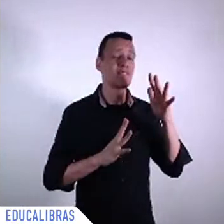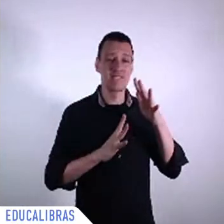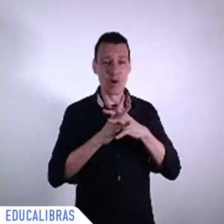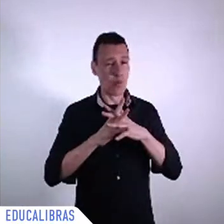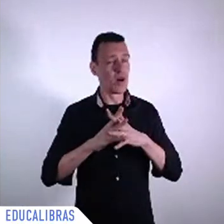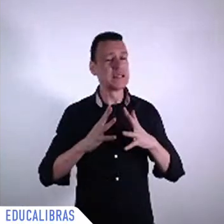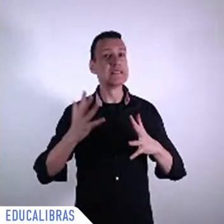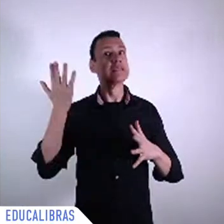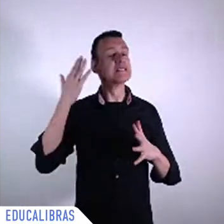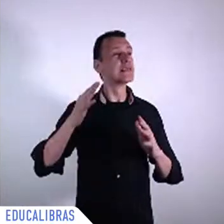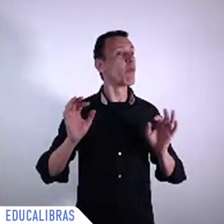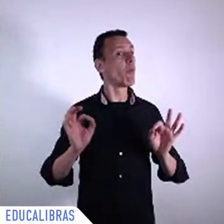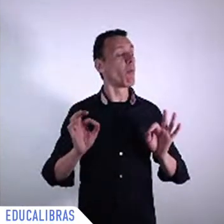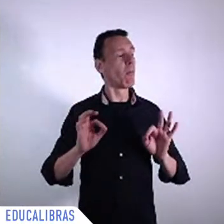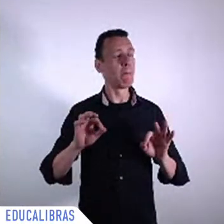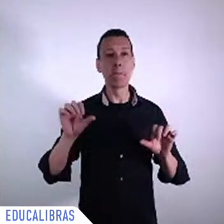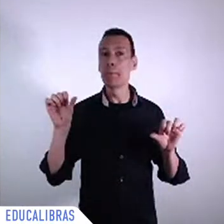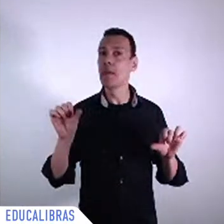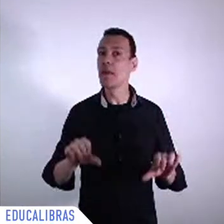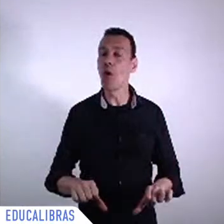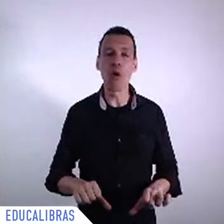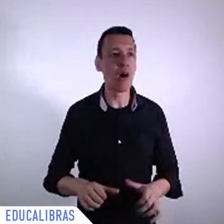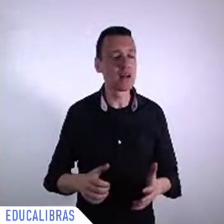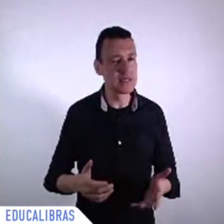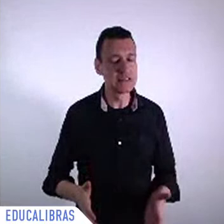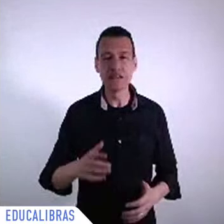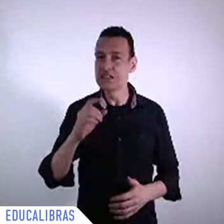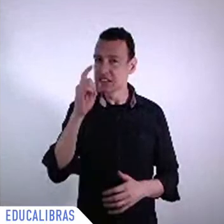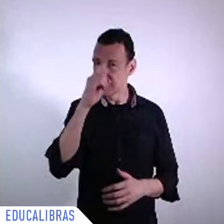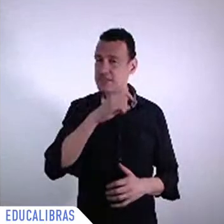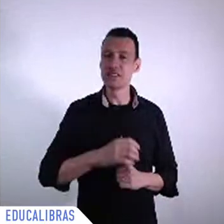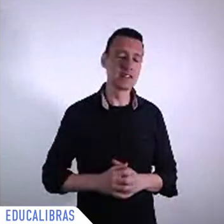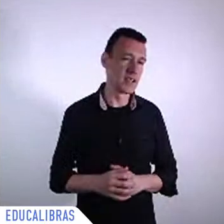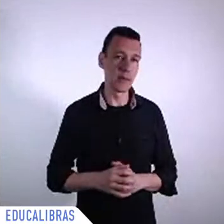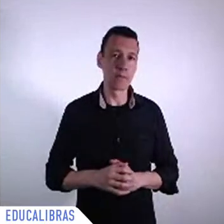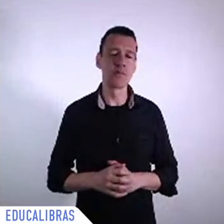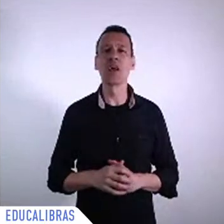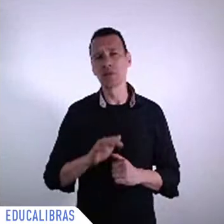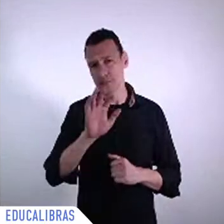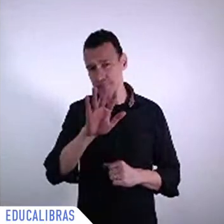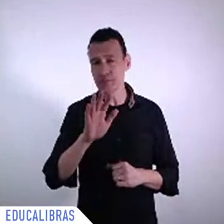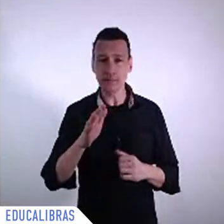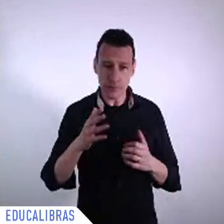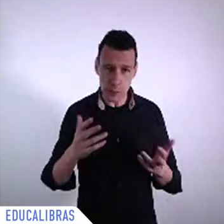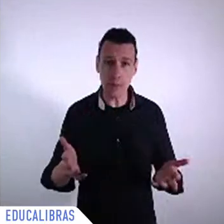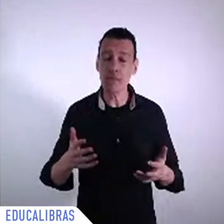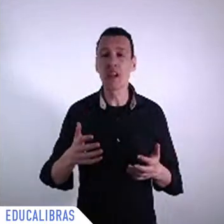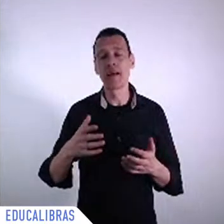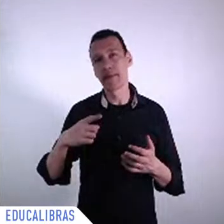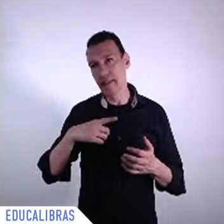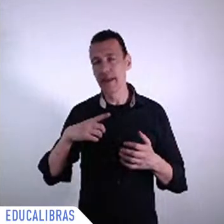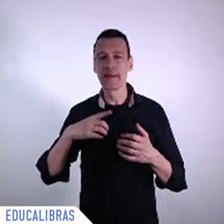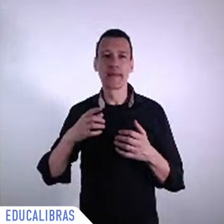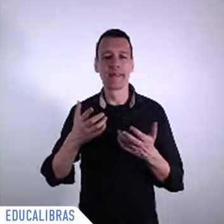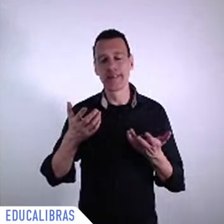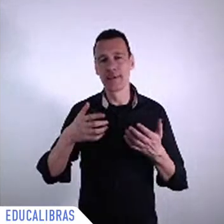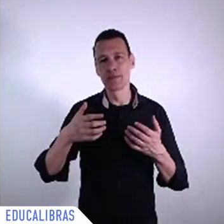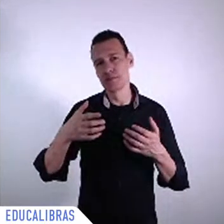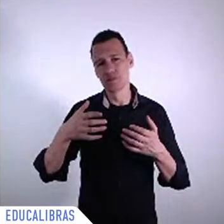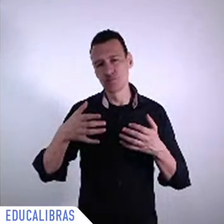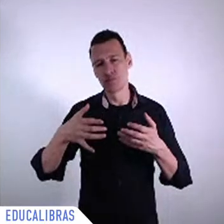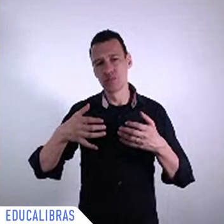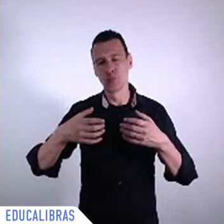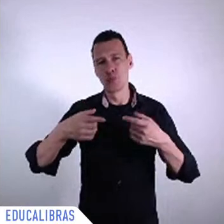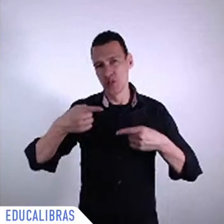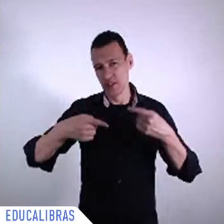policy measures that have been taken by the countries of the region including Brazil especially cash